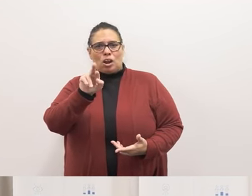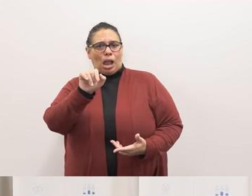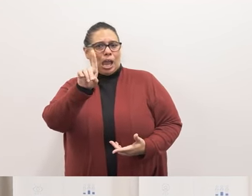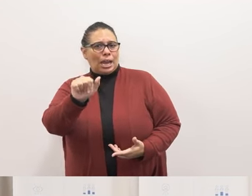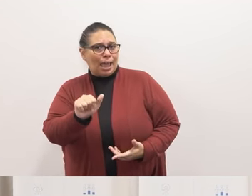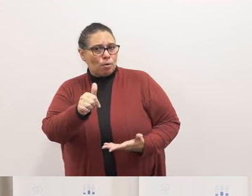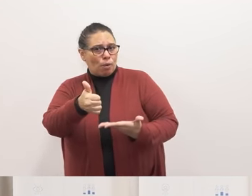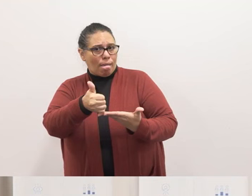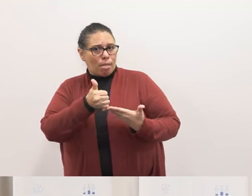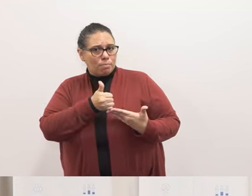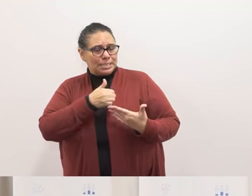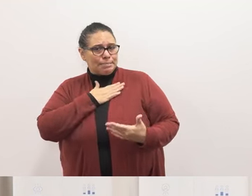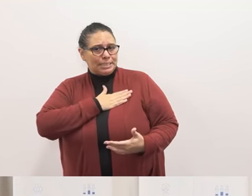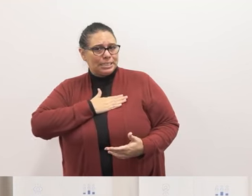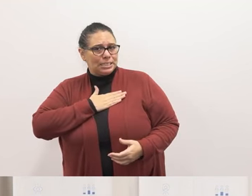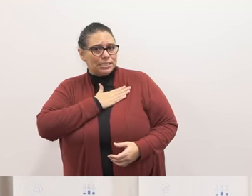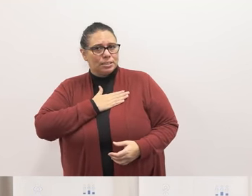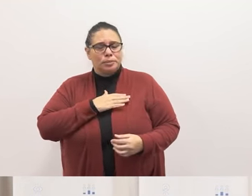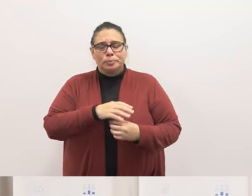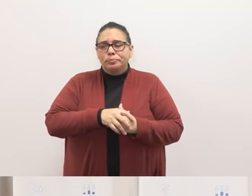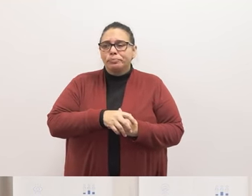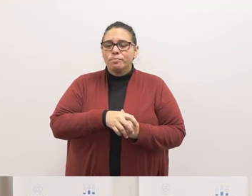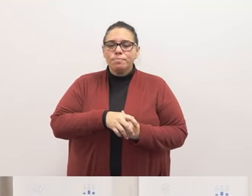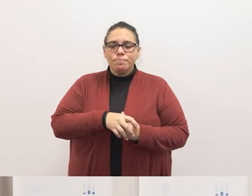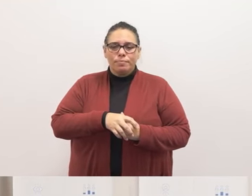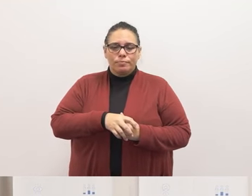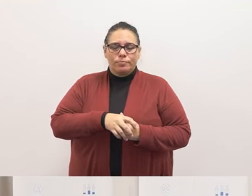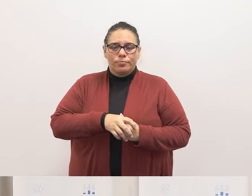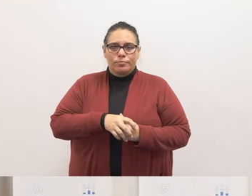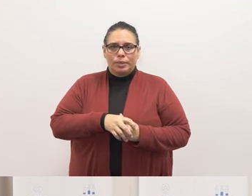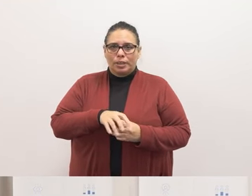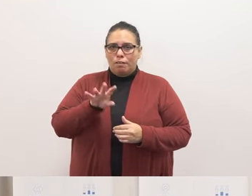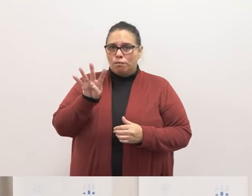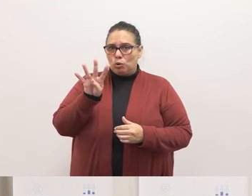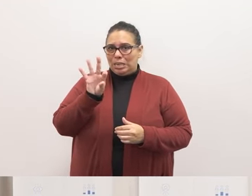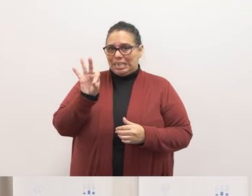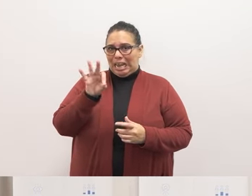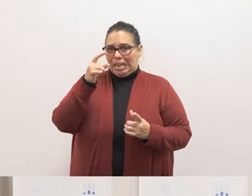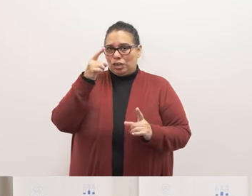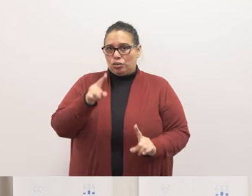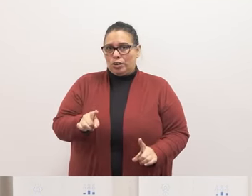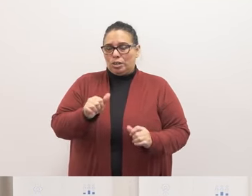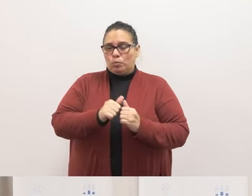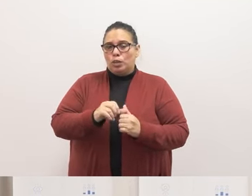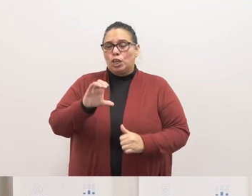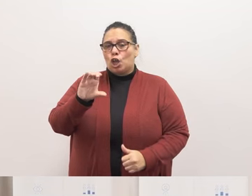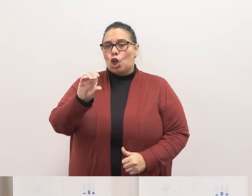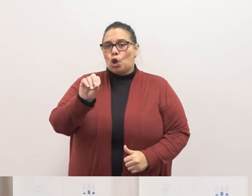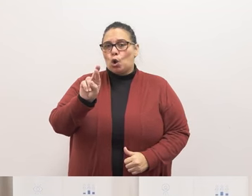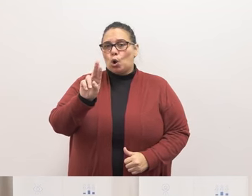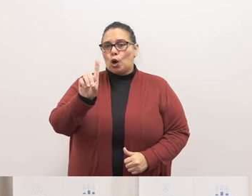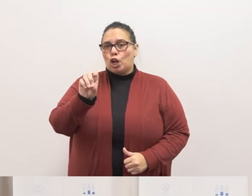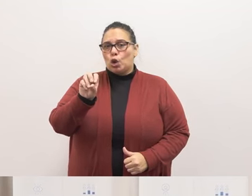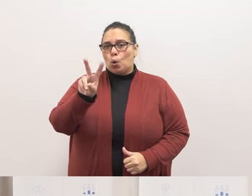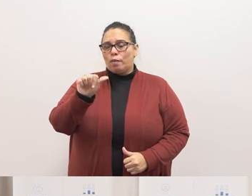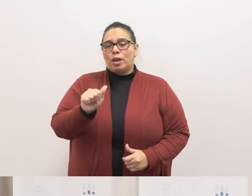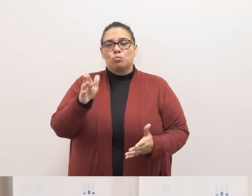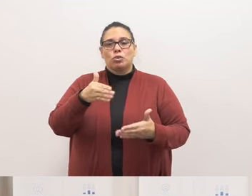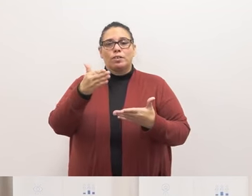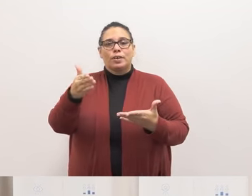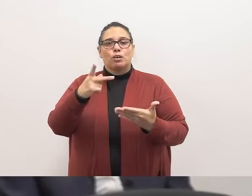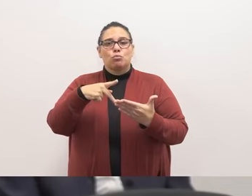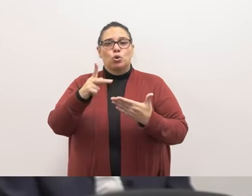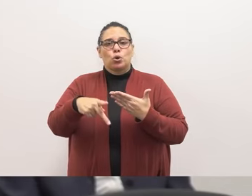you help us with this one please number 49 which is an agreement with cordoba corporation to provide program support